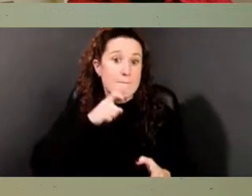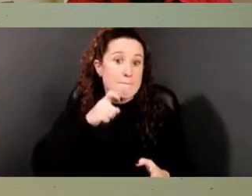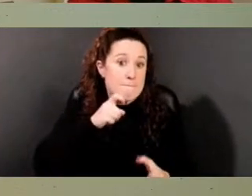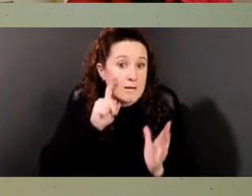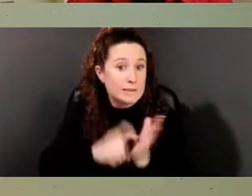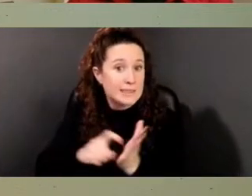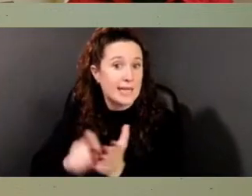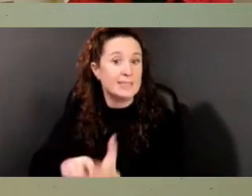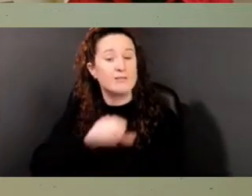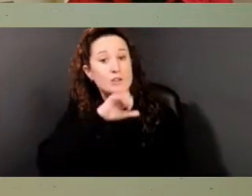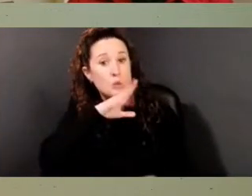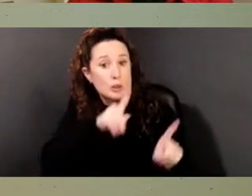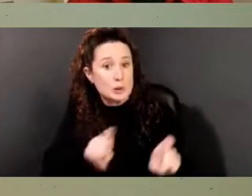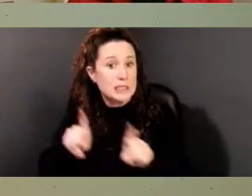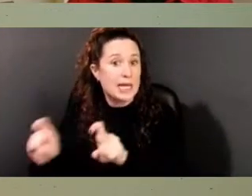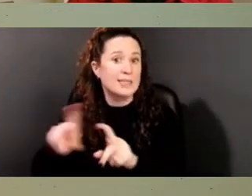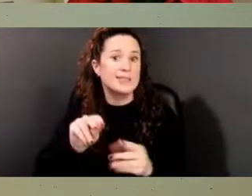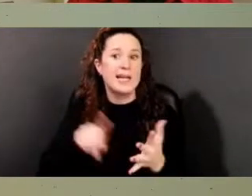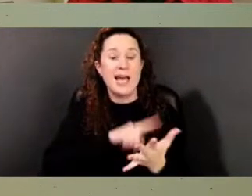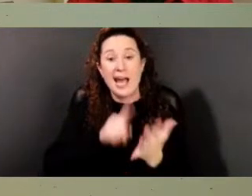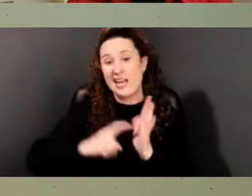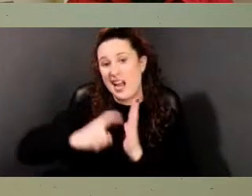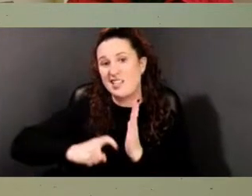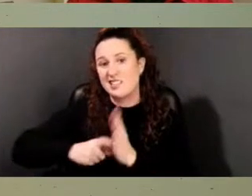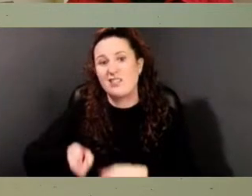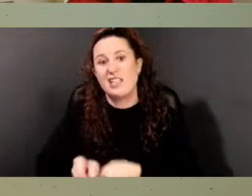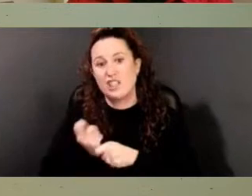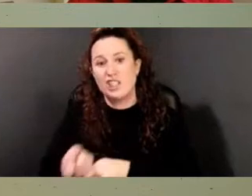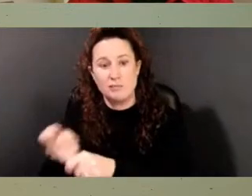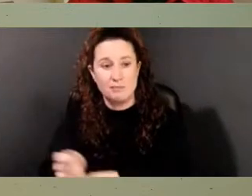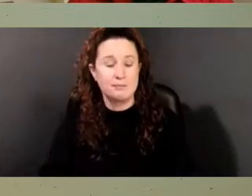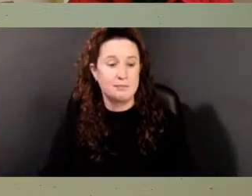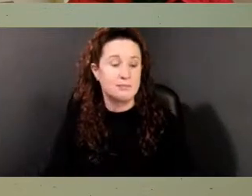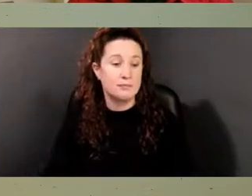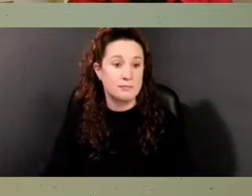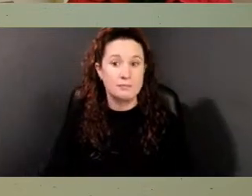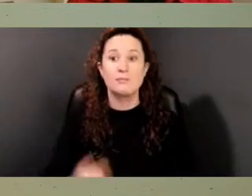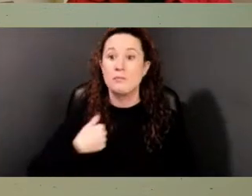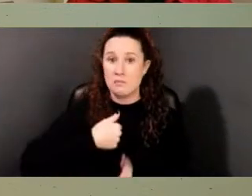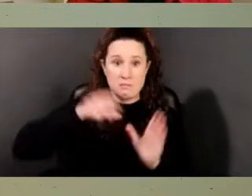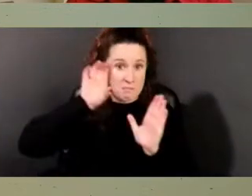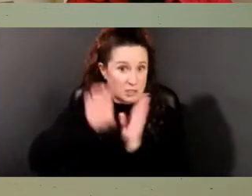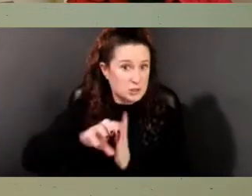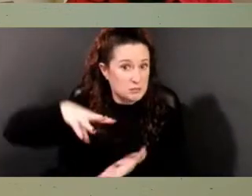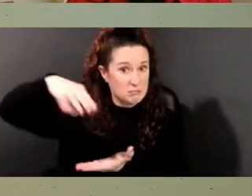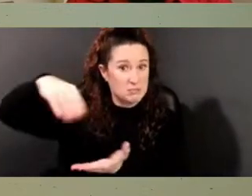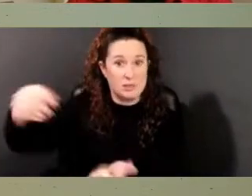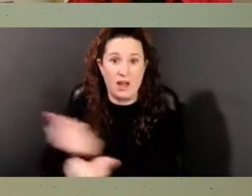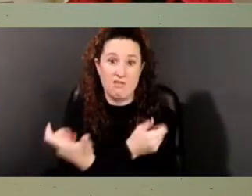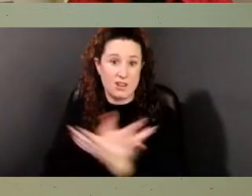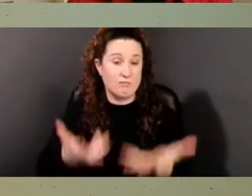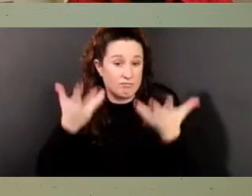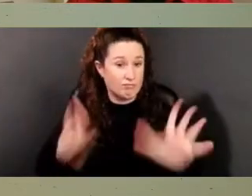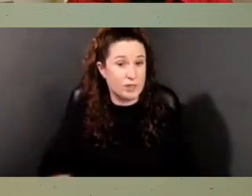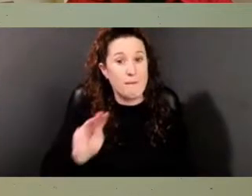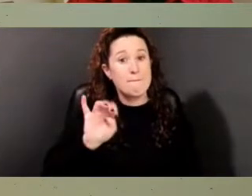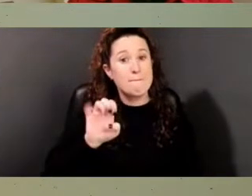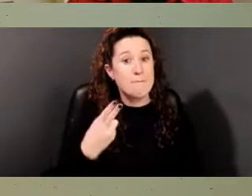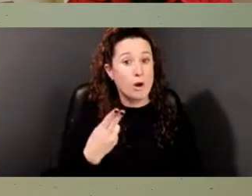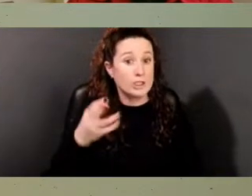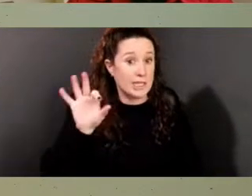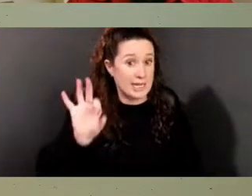sampling, and excavation. Trenches were dug, and on March 9, 2021, the